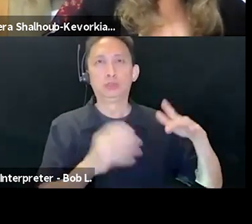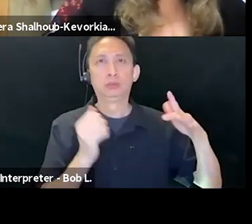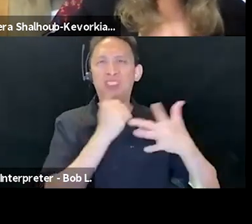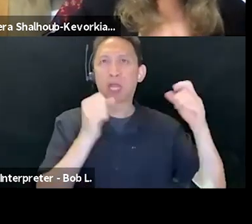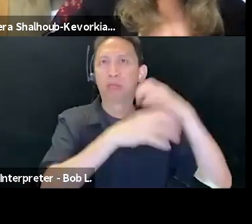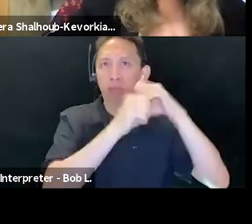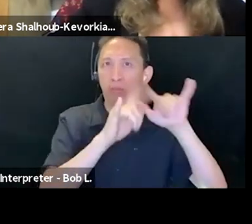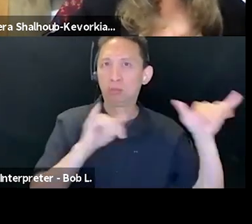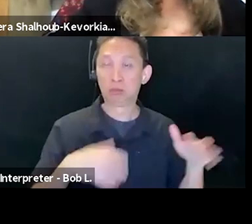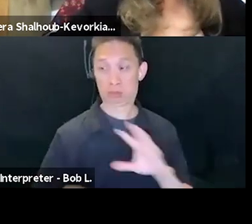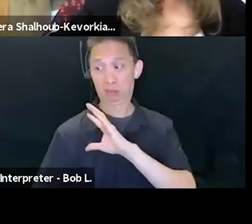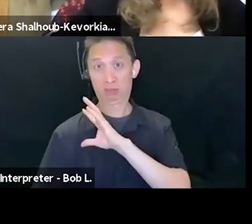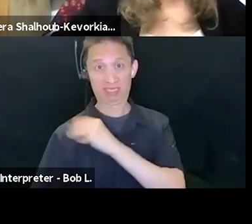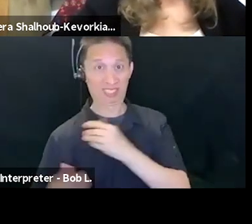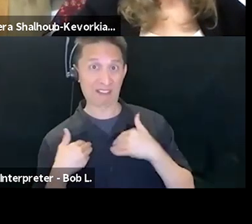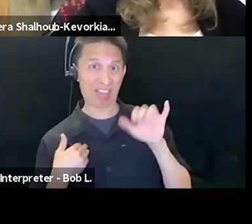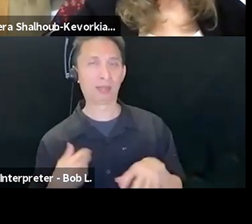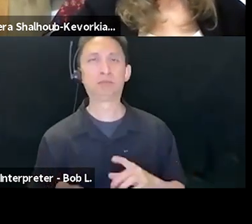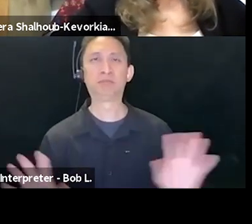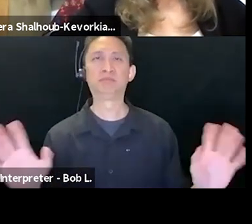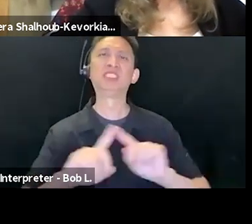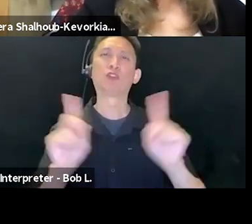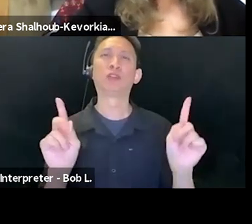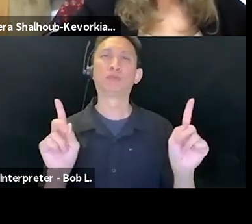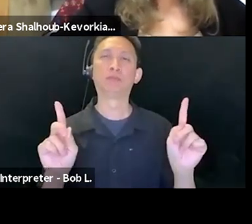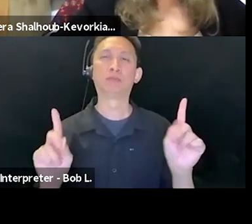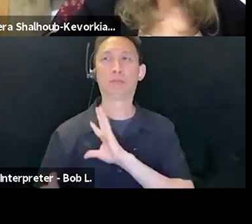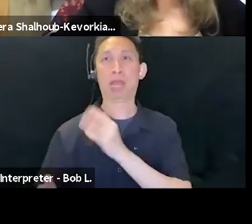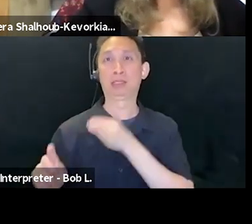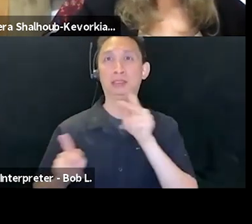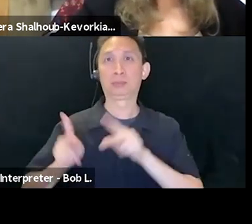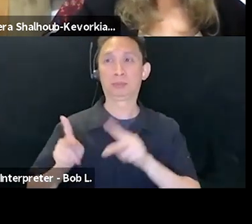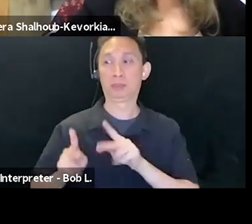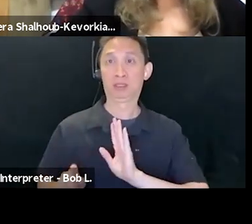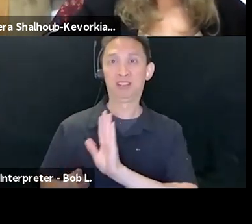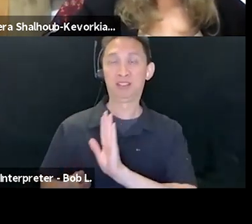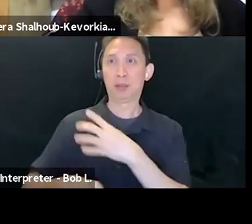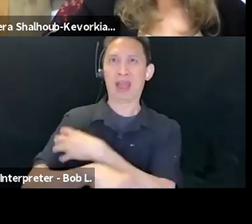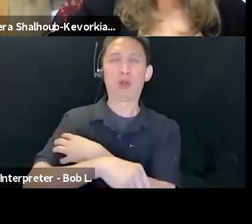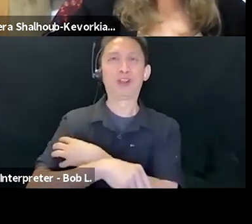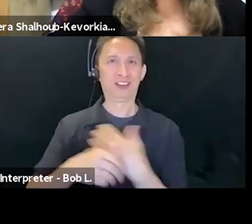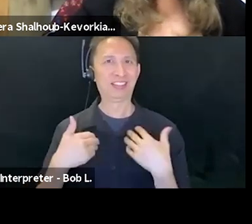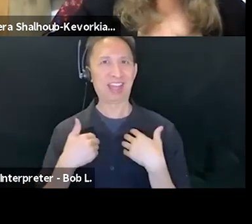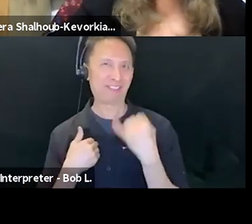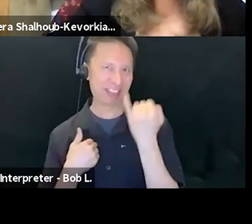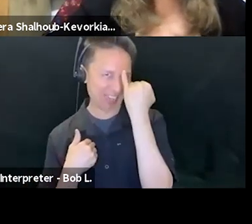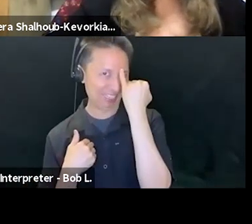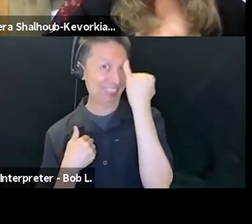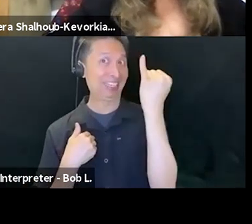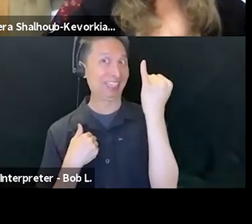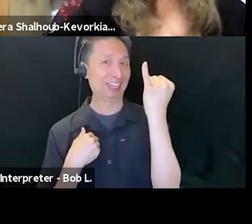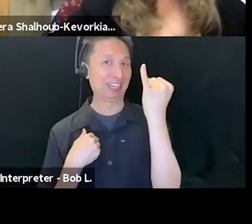kind of power. Palestinians have a different kind of power. And that's, it's, it's this idea of power, which I think is, is, is,